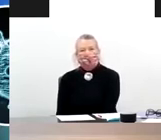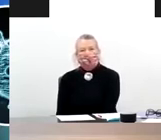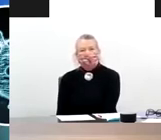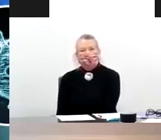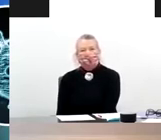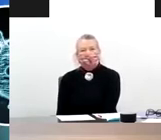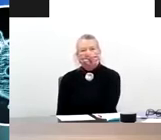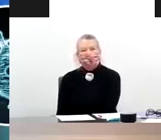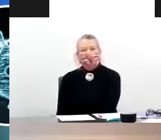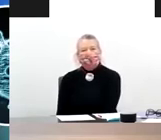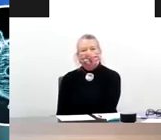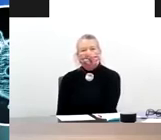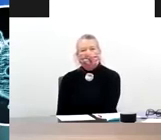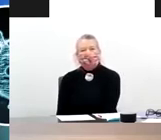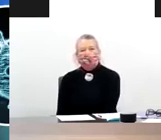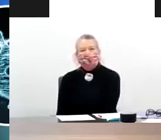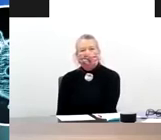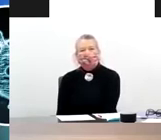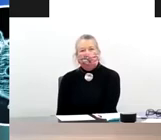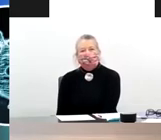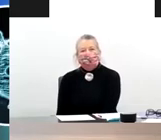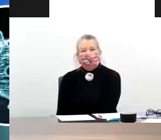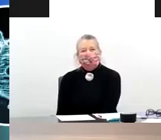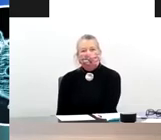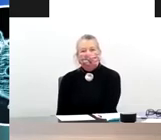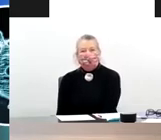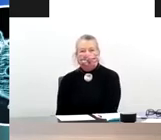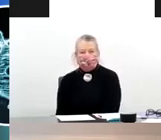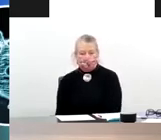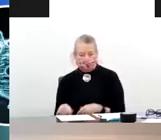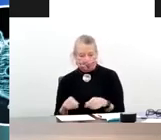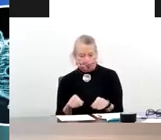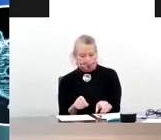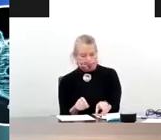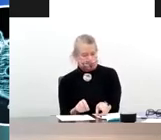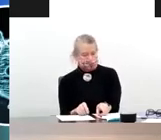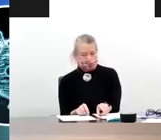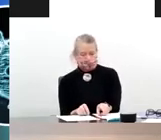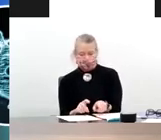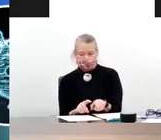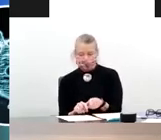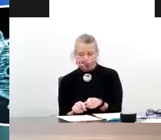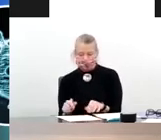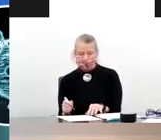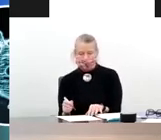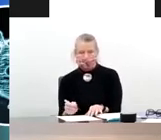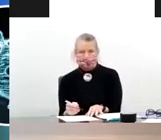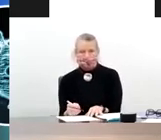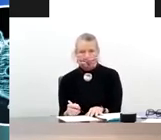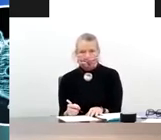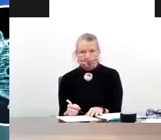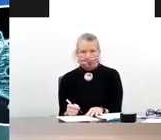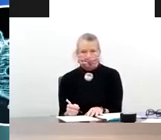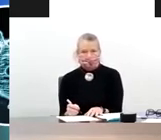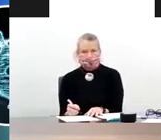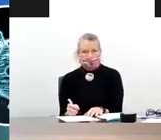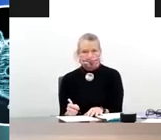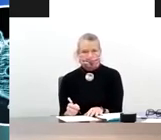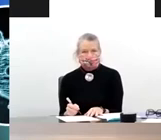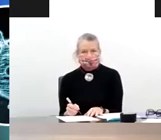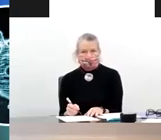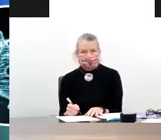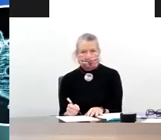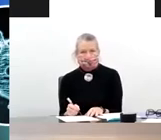to increase the capacity at different levels. The third initiative red X radical just